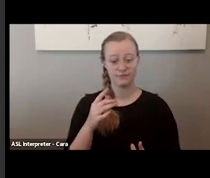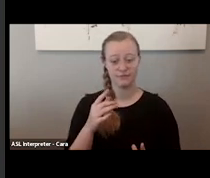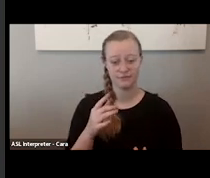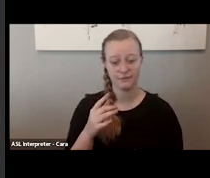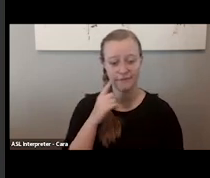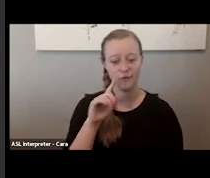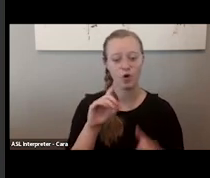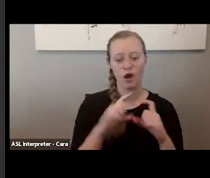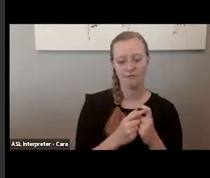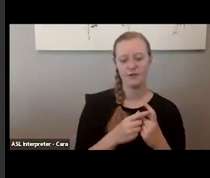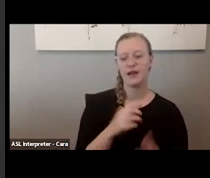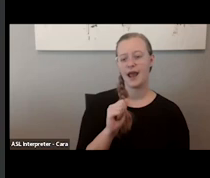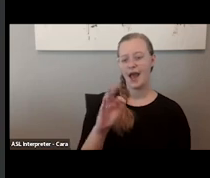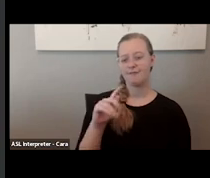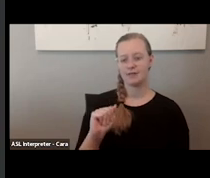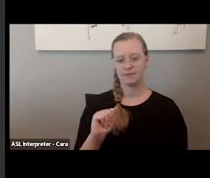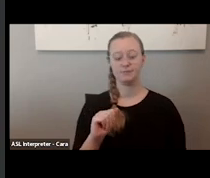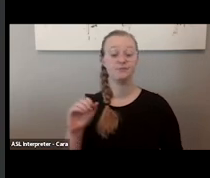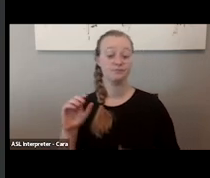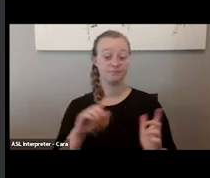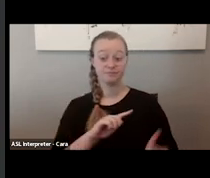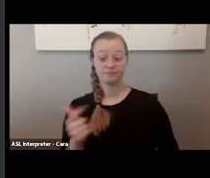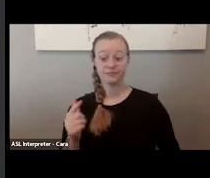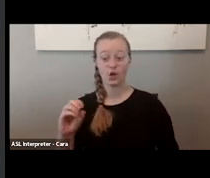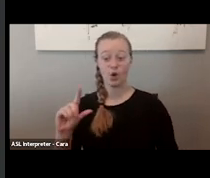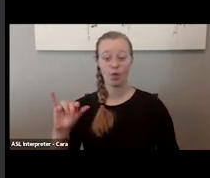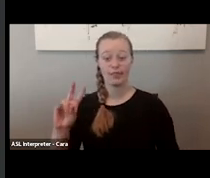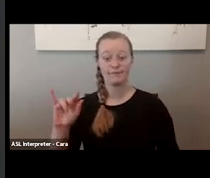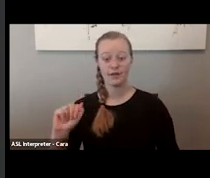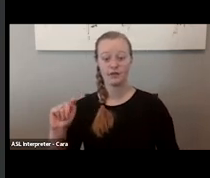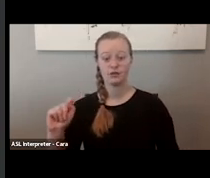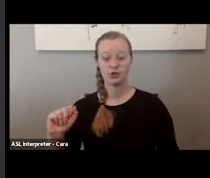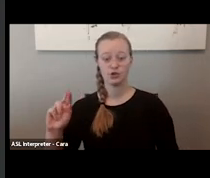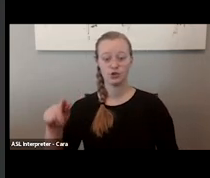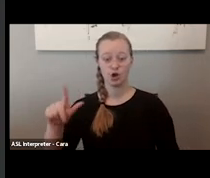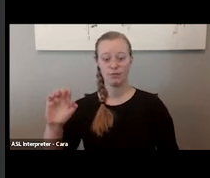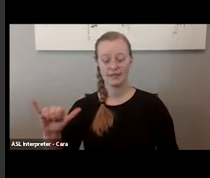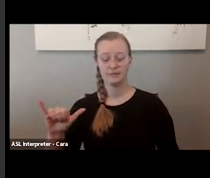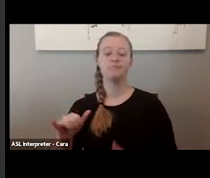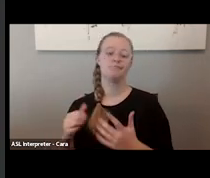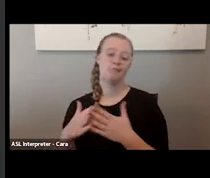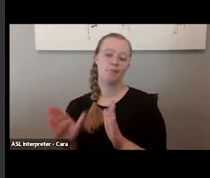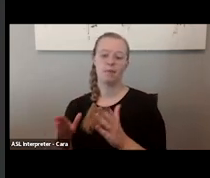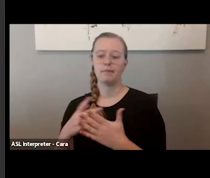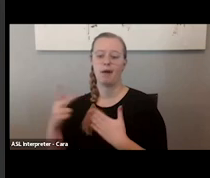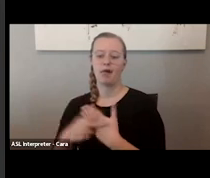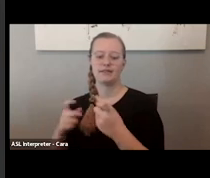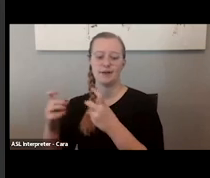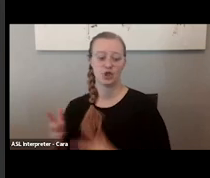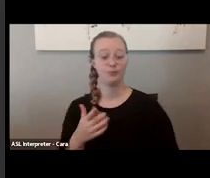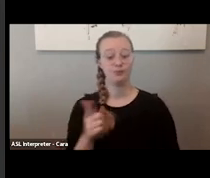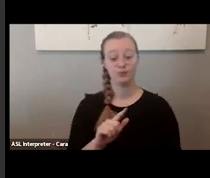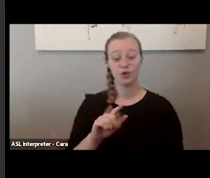Olivia Tarpley is the Public Policy Manager at Americans for the Arts. Julie Baker is the CEO of